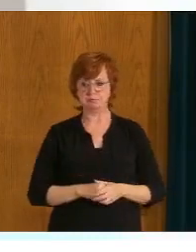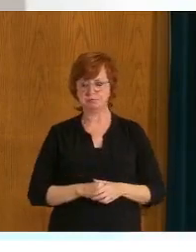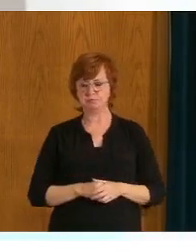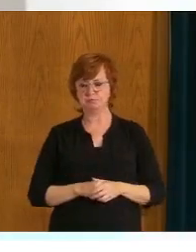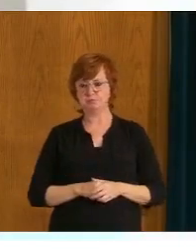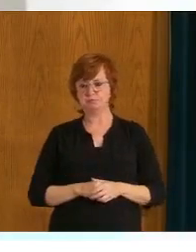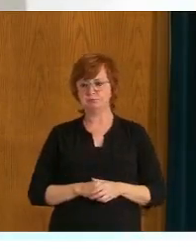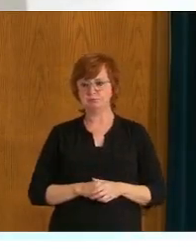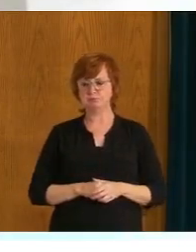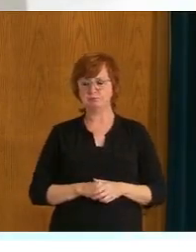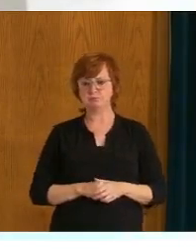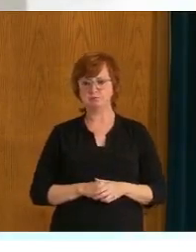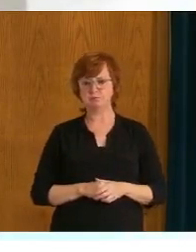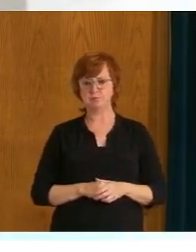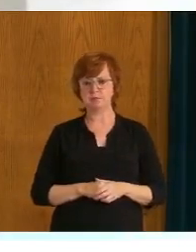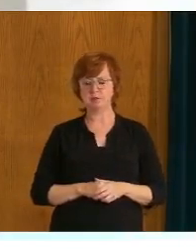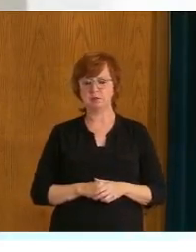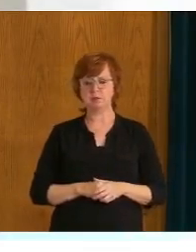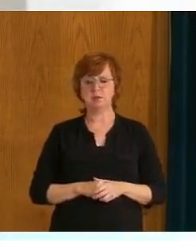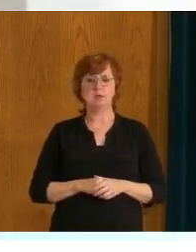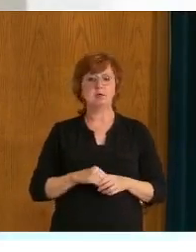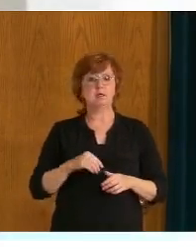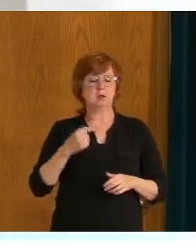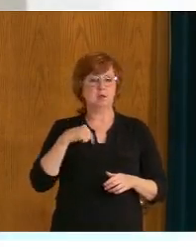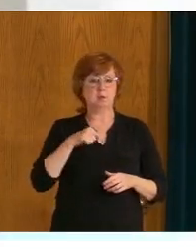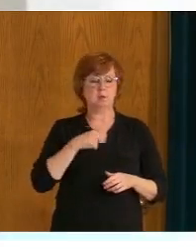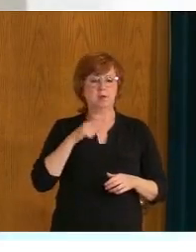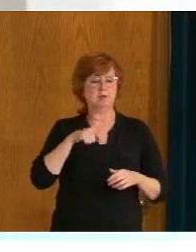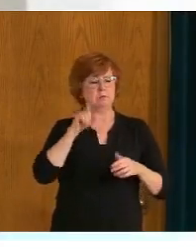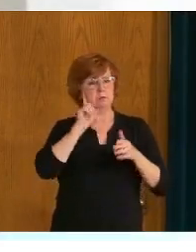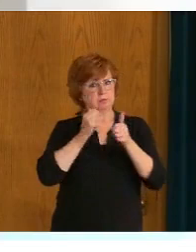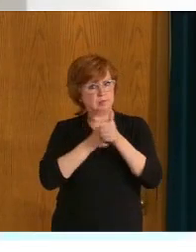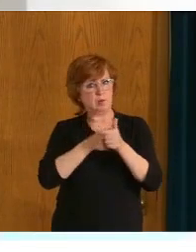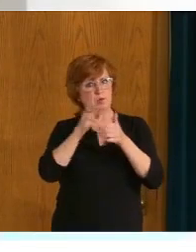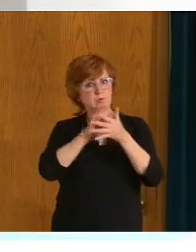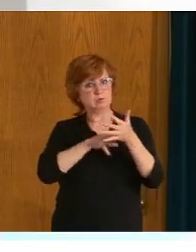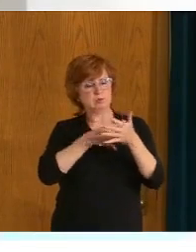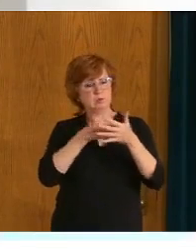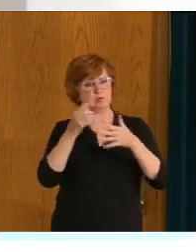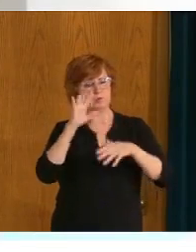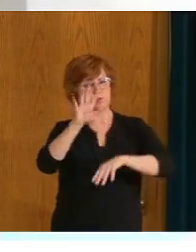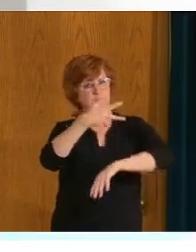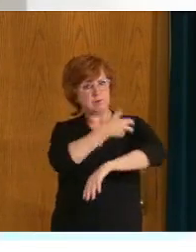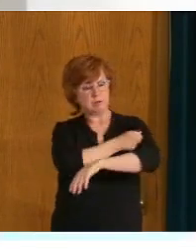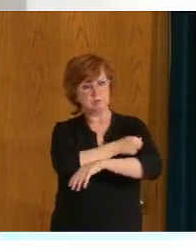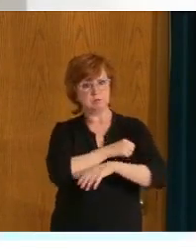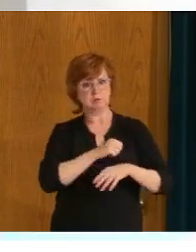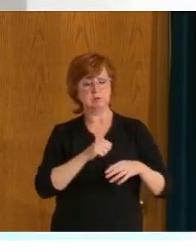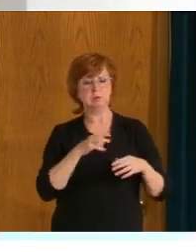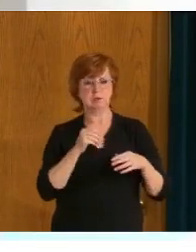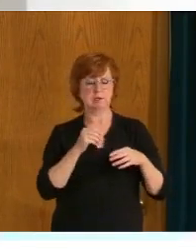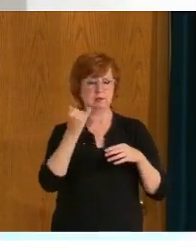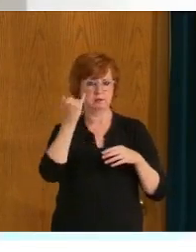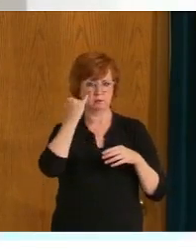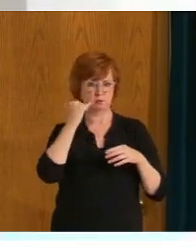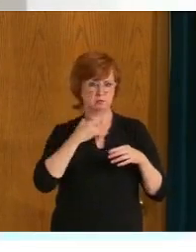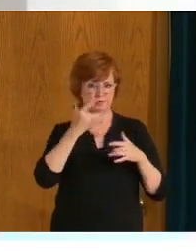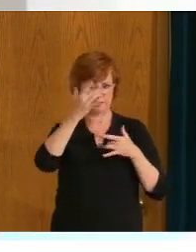vaccination schedules and at any time, irrespective of vaccine status, if you are unwell, stay home and get tested.